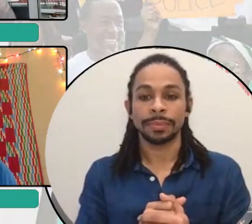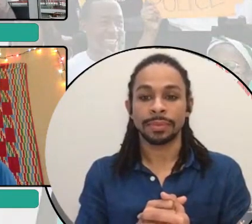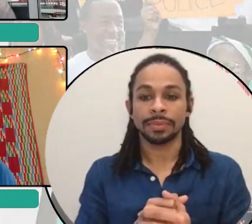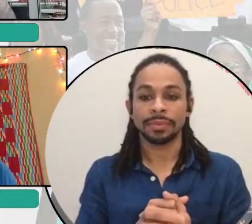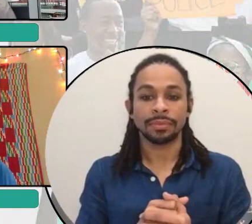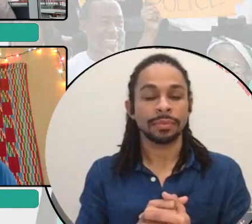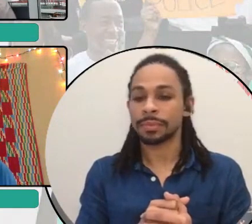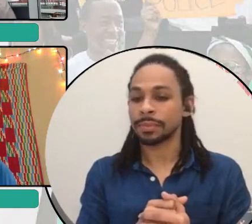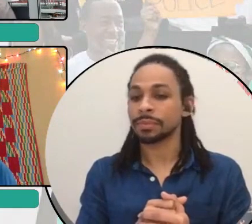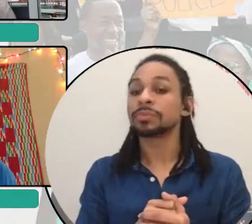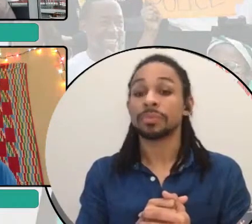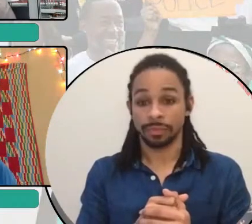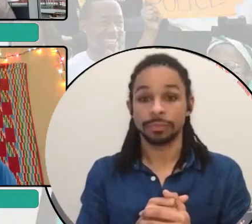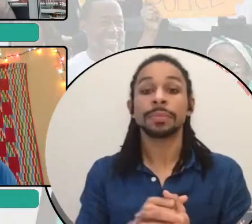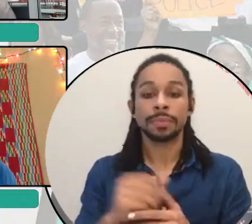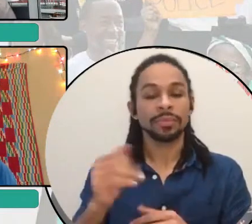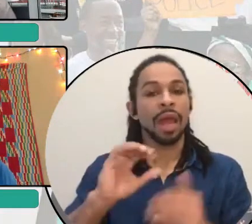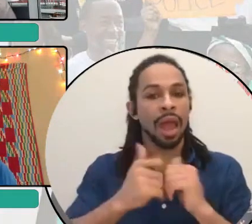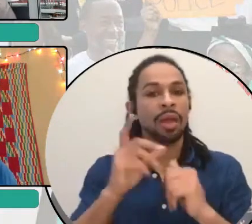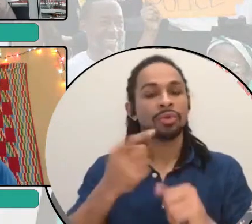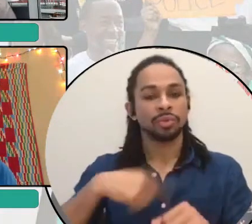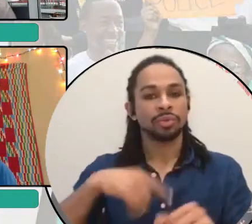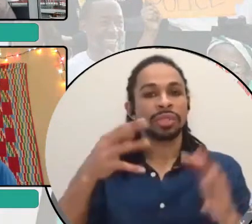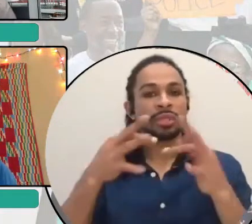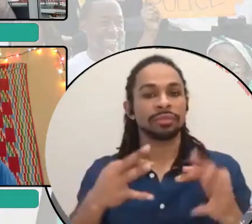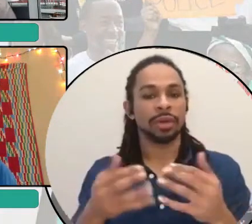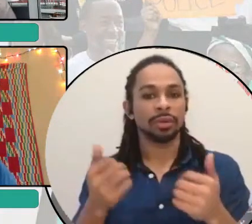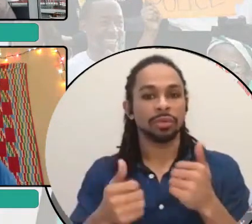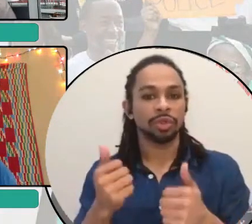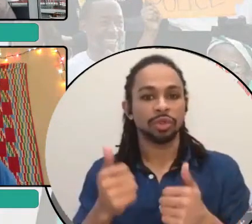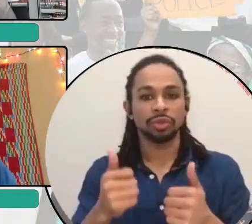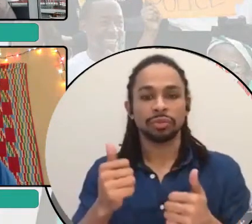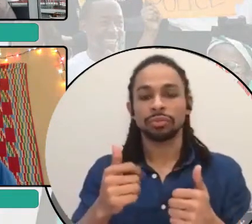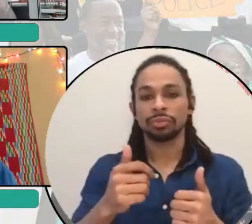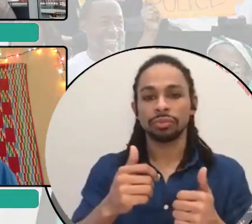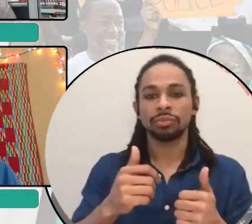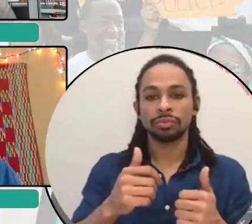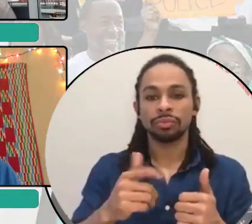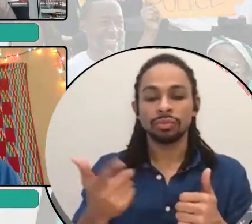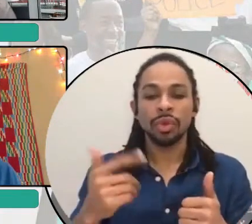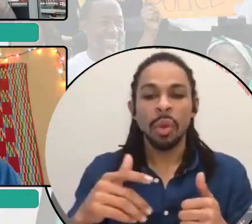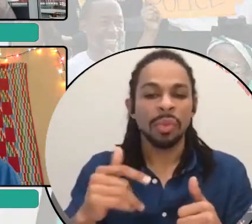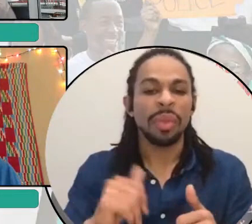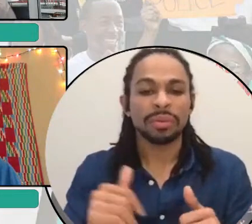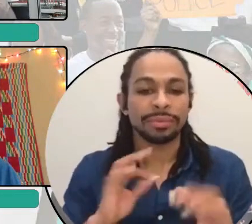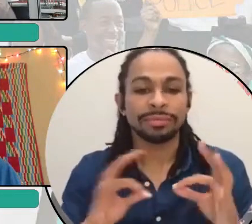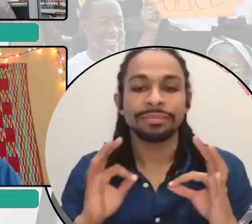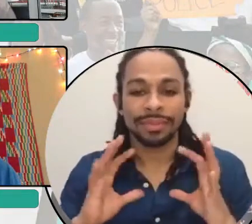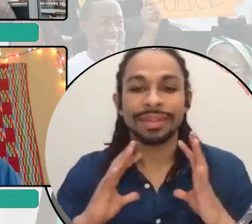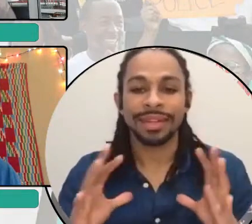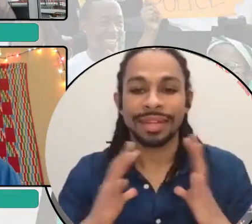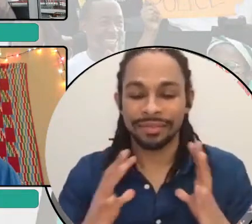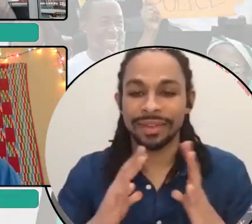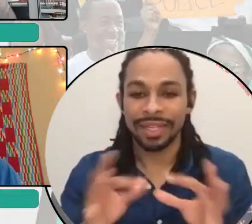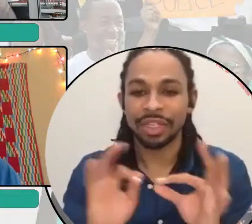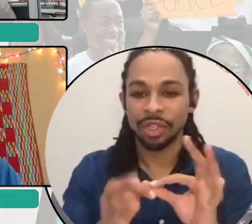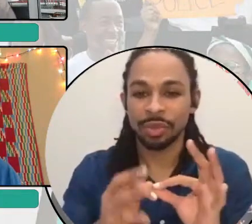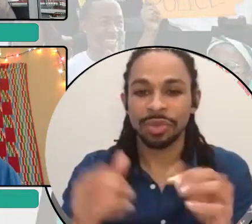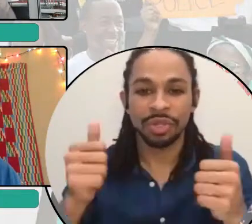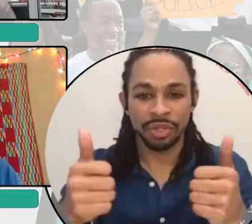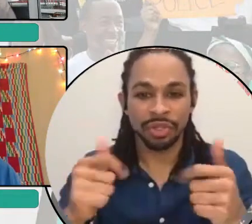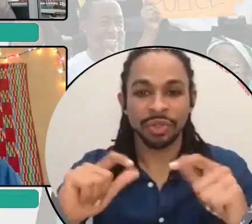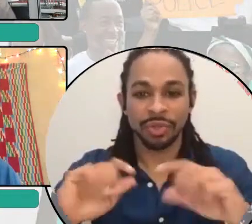define what reforms are liberatory and not reformist? Oh, sorry. Um, I need to do an